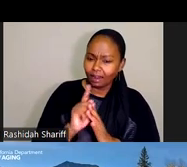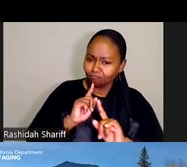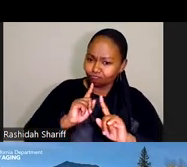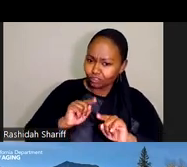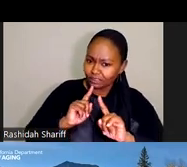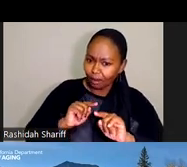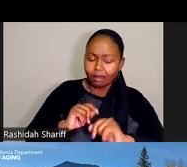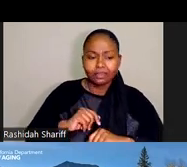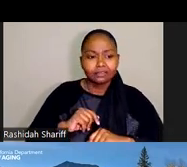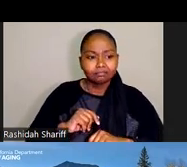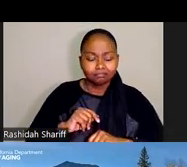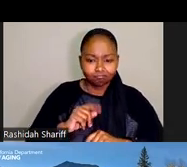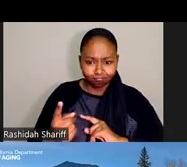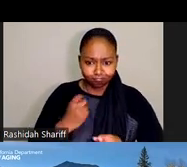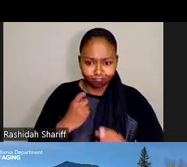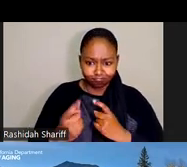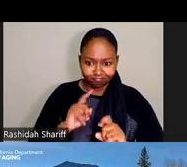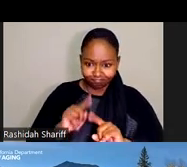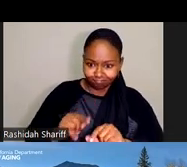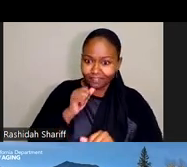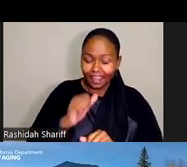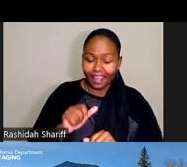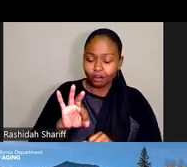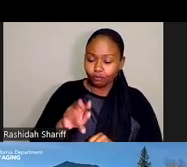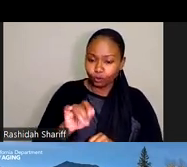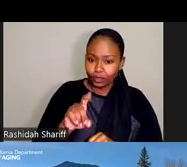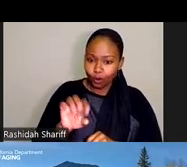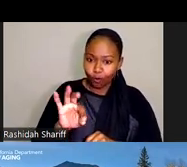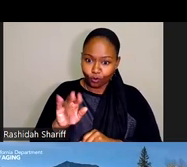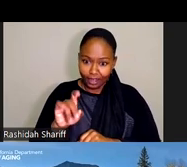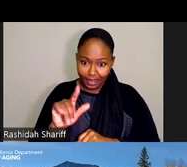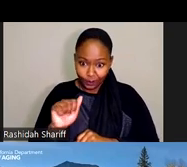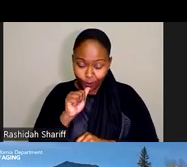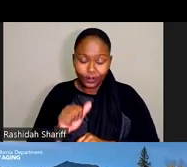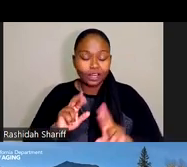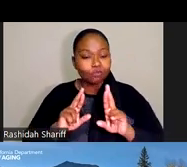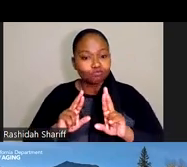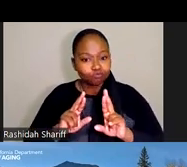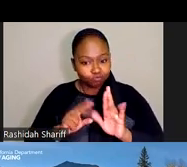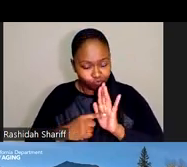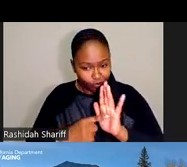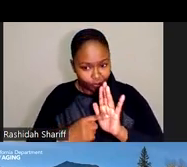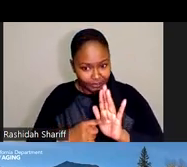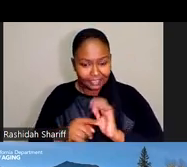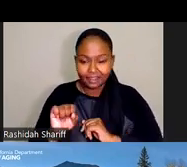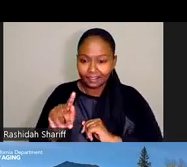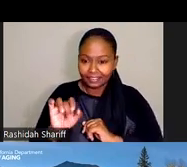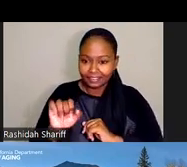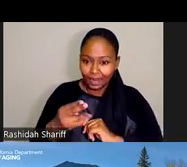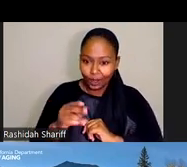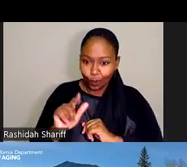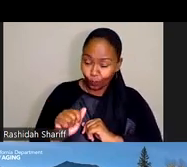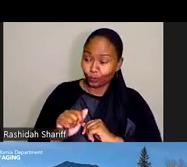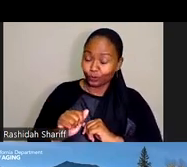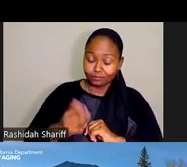And then Sarita and Fernando represented the Impact Committee and stakeholders exceptionally well.